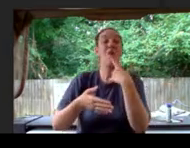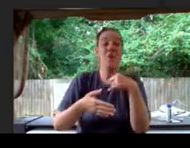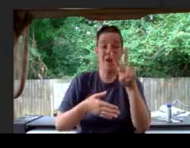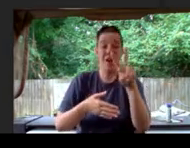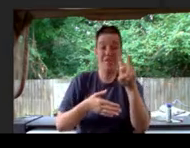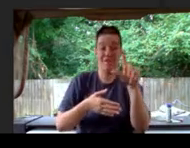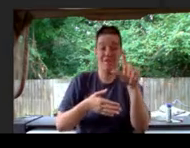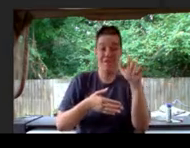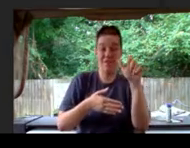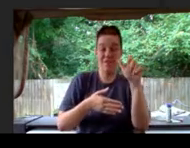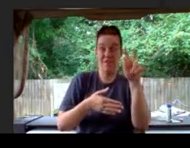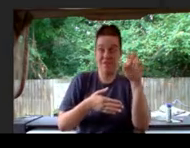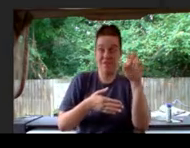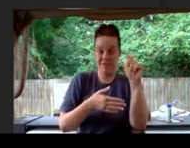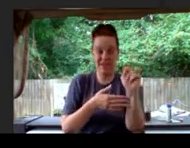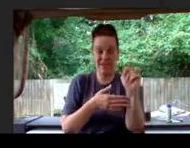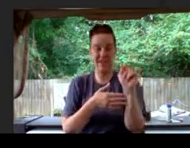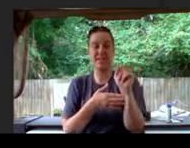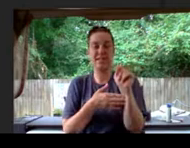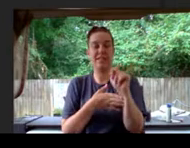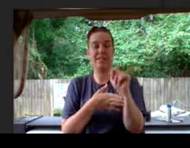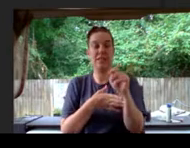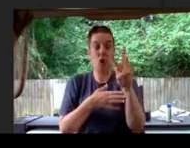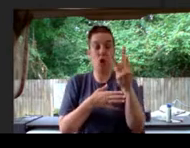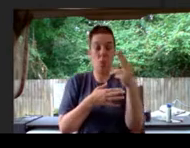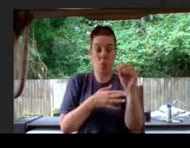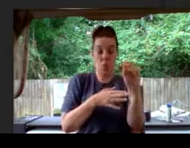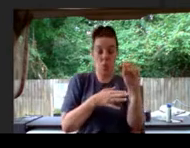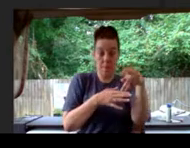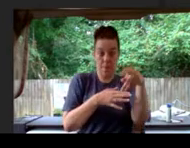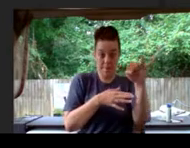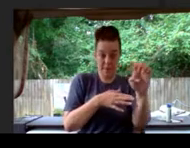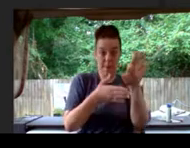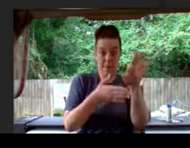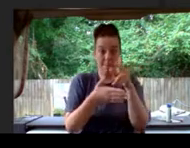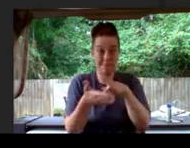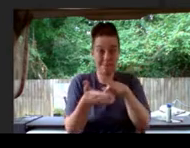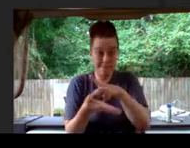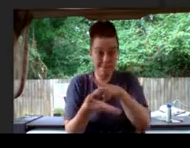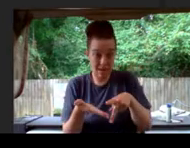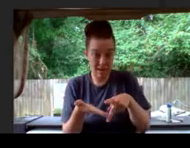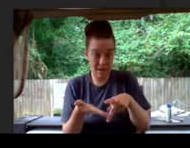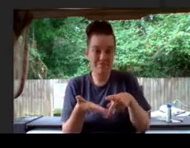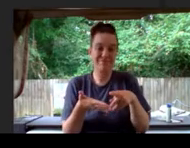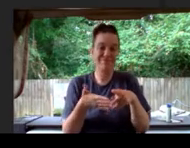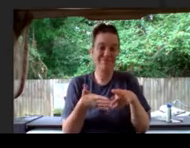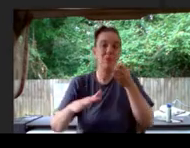leches, whoopie pies. It was a bake sale.